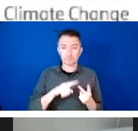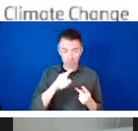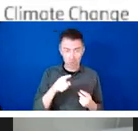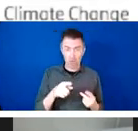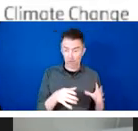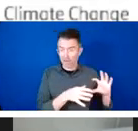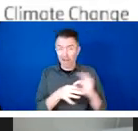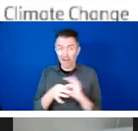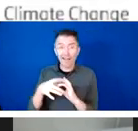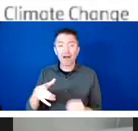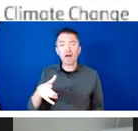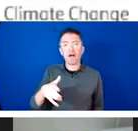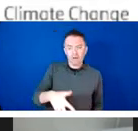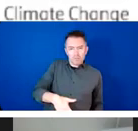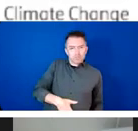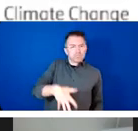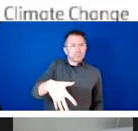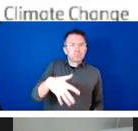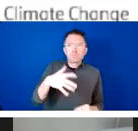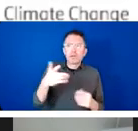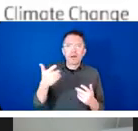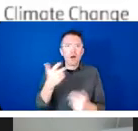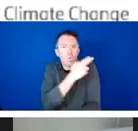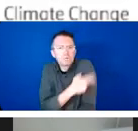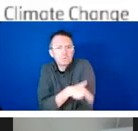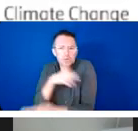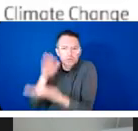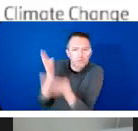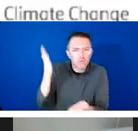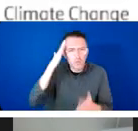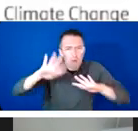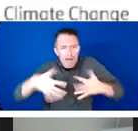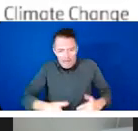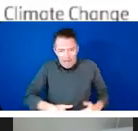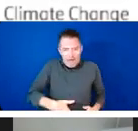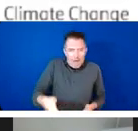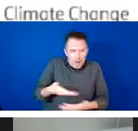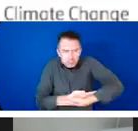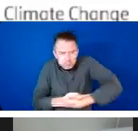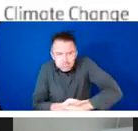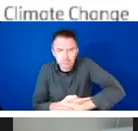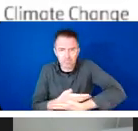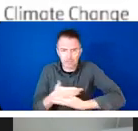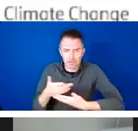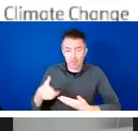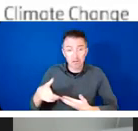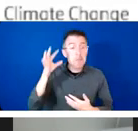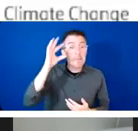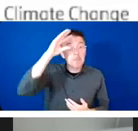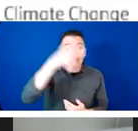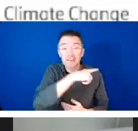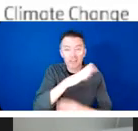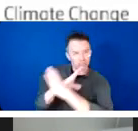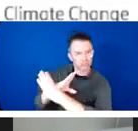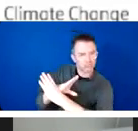Drinking water improves sanitation, education and also has an impact on access